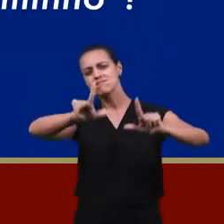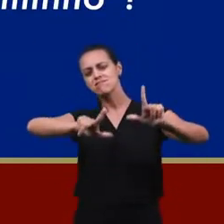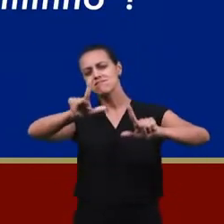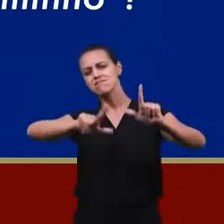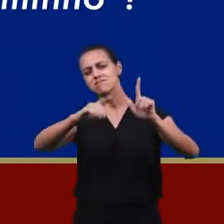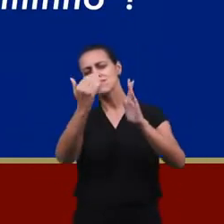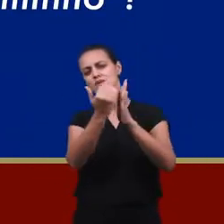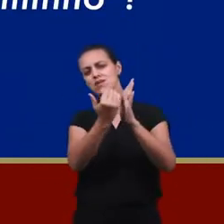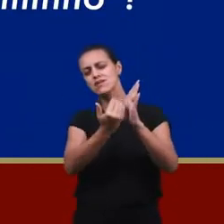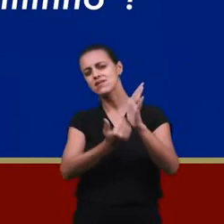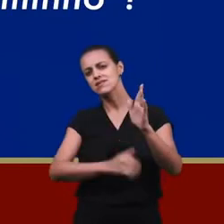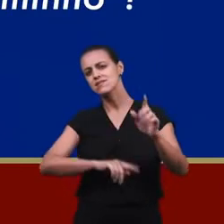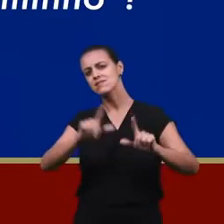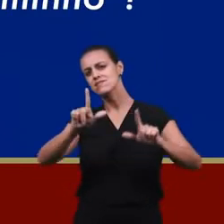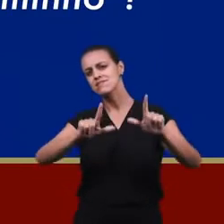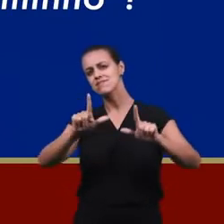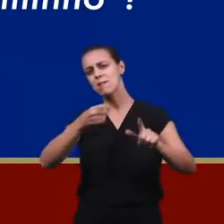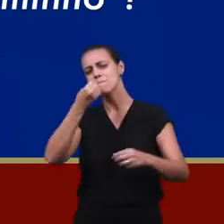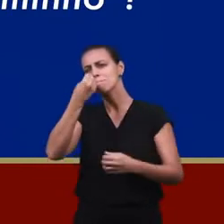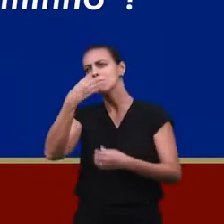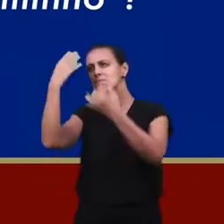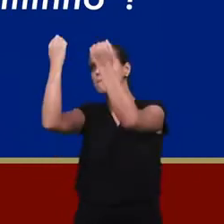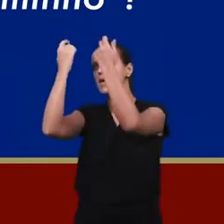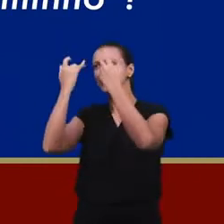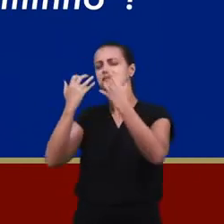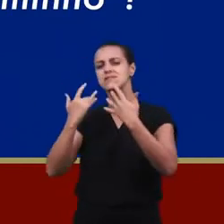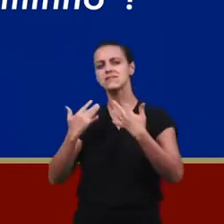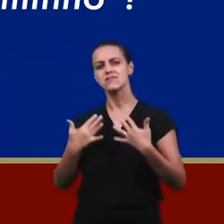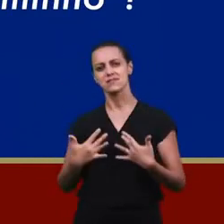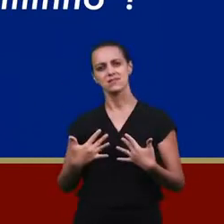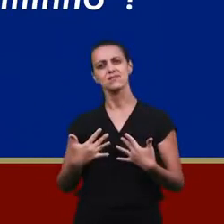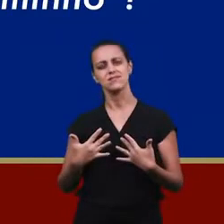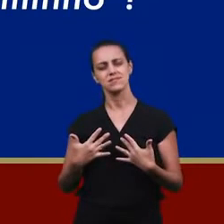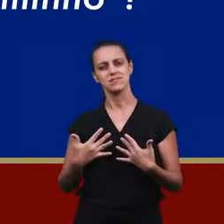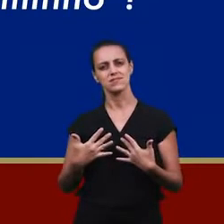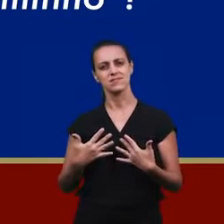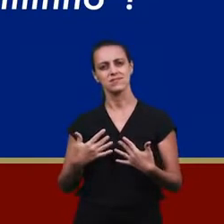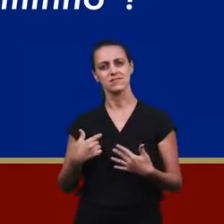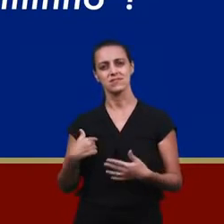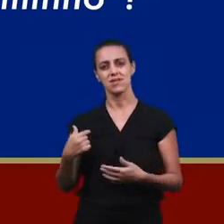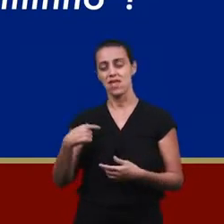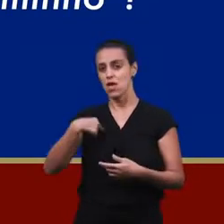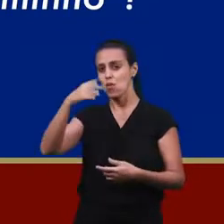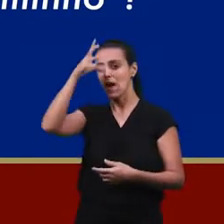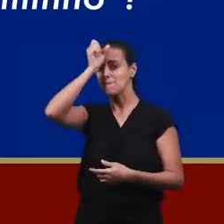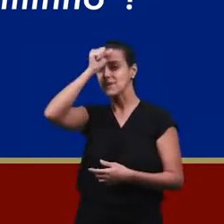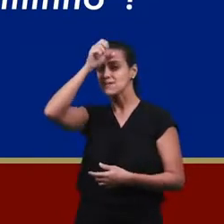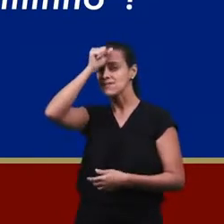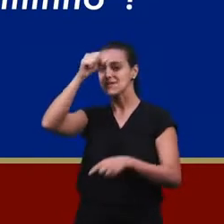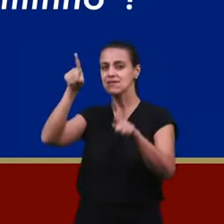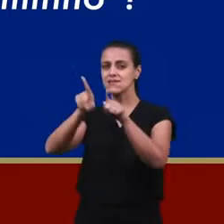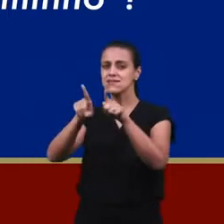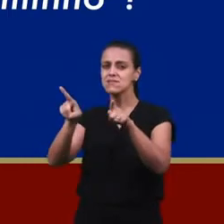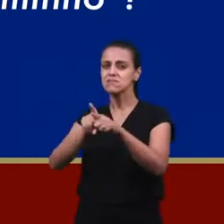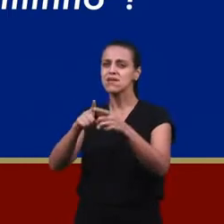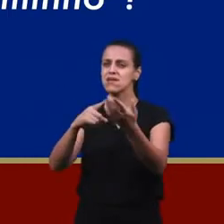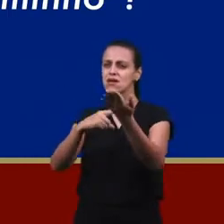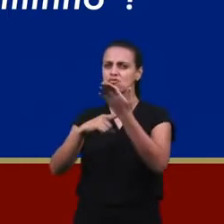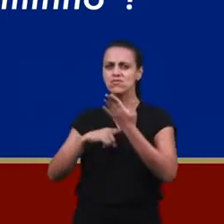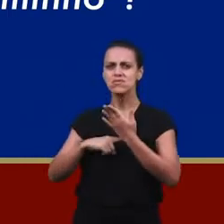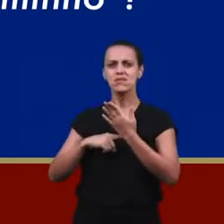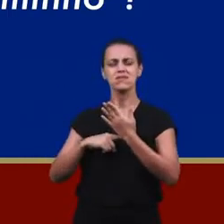It has been a great blessing for the learning and contribution we send